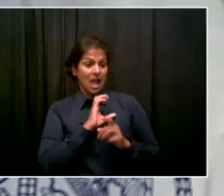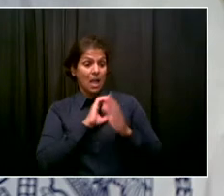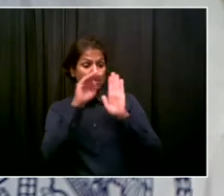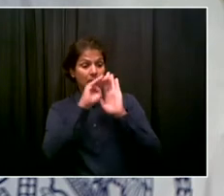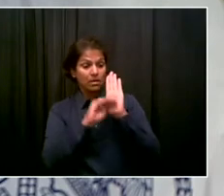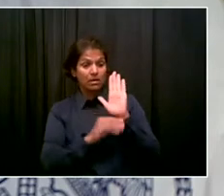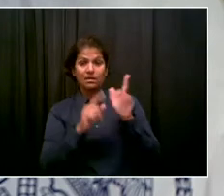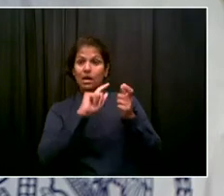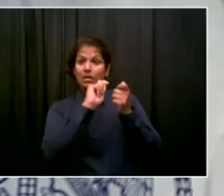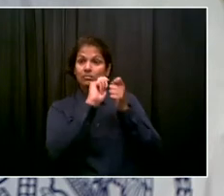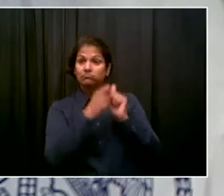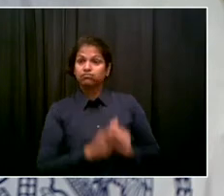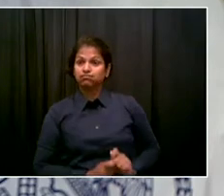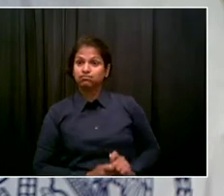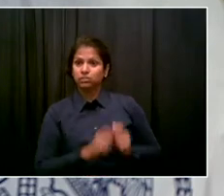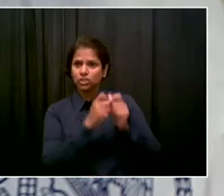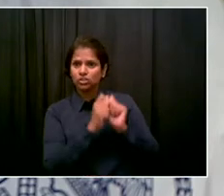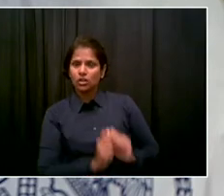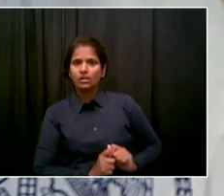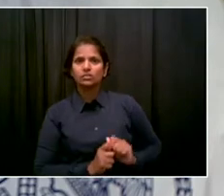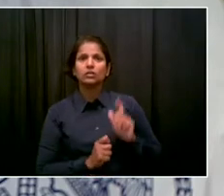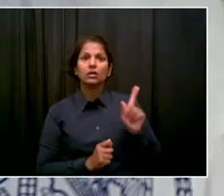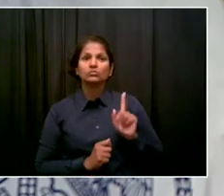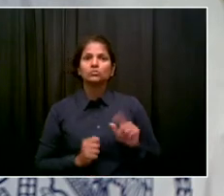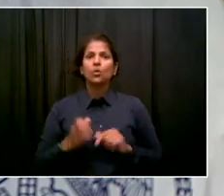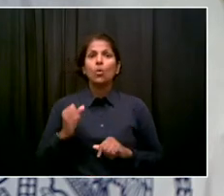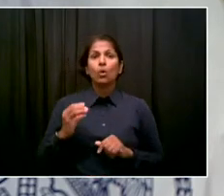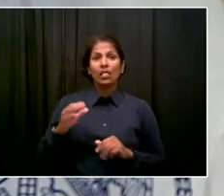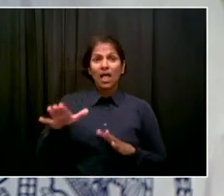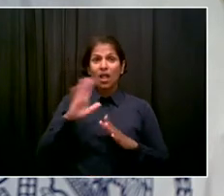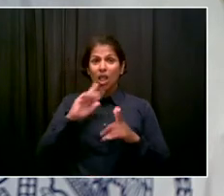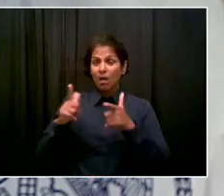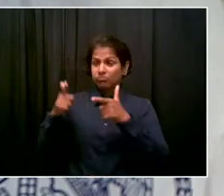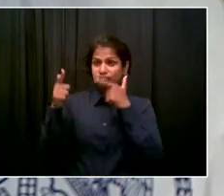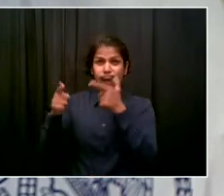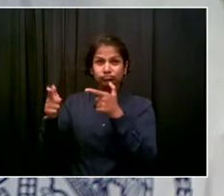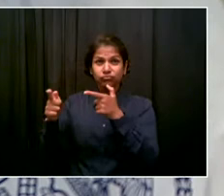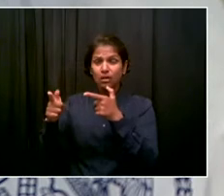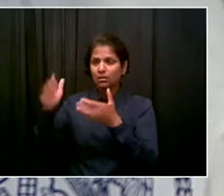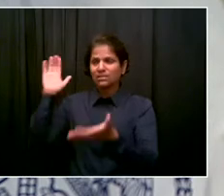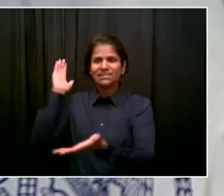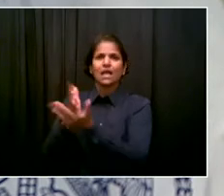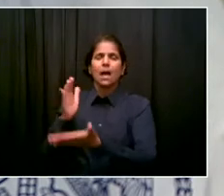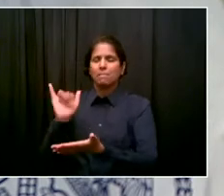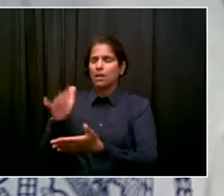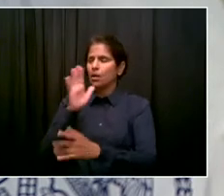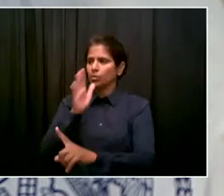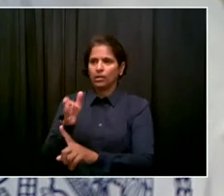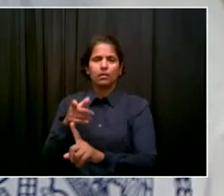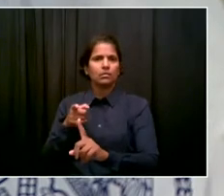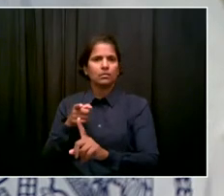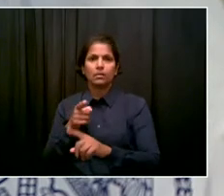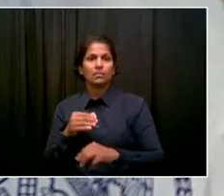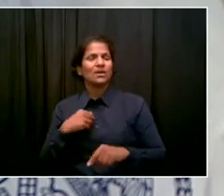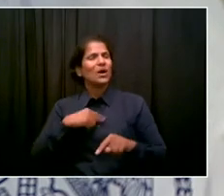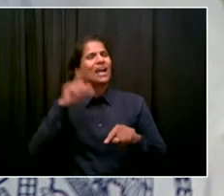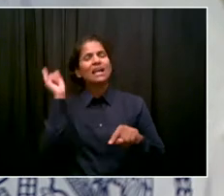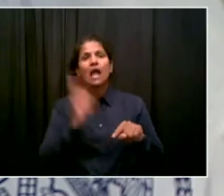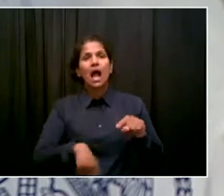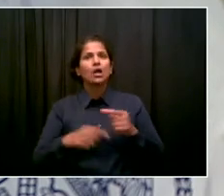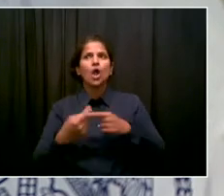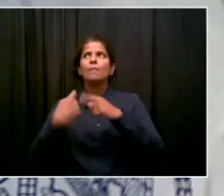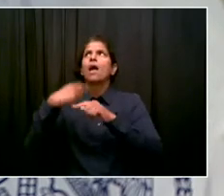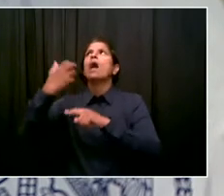We will turn the corner. We can't go back to the bad old days in any sense. Some people say bad old days. They mean the 1970s.